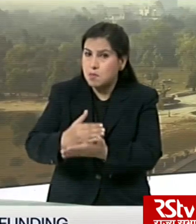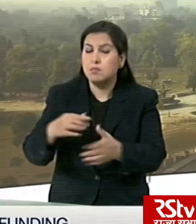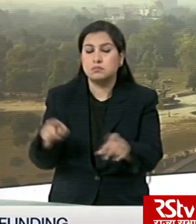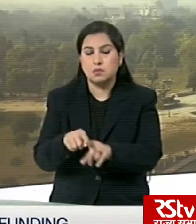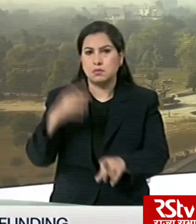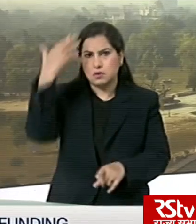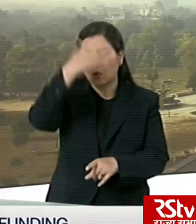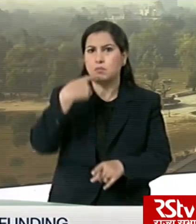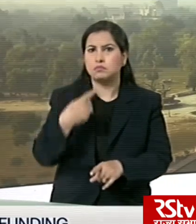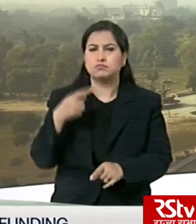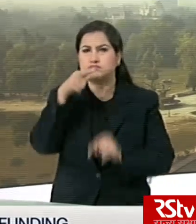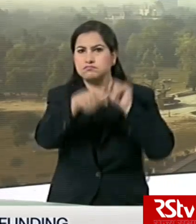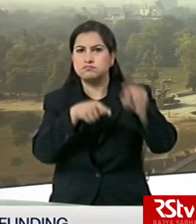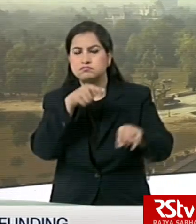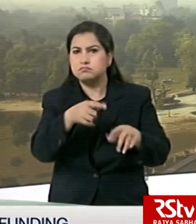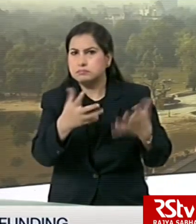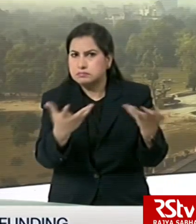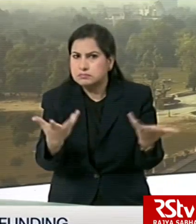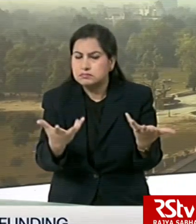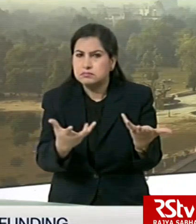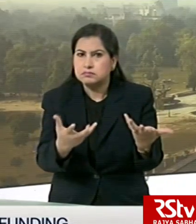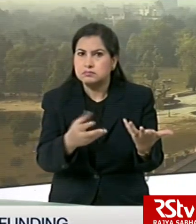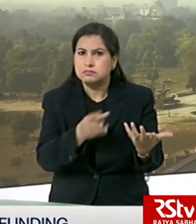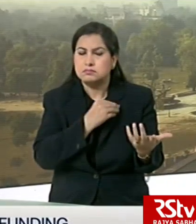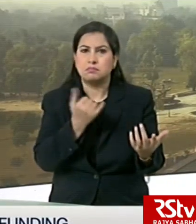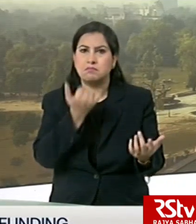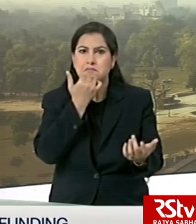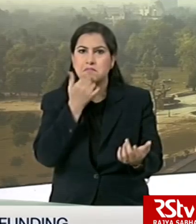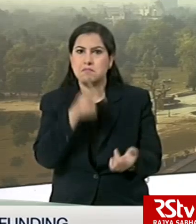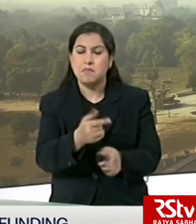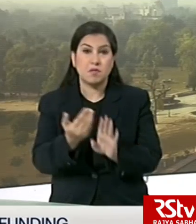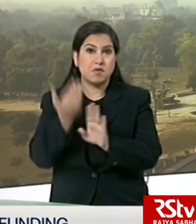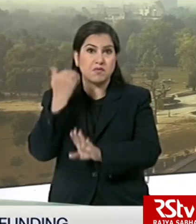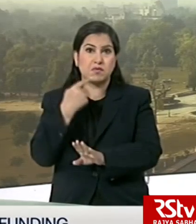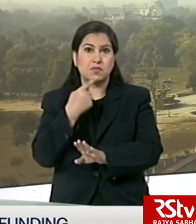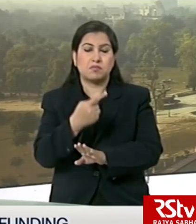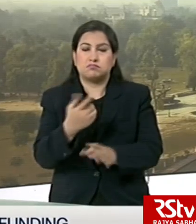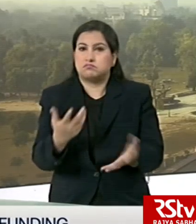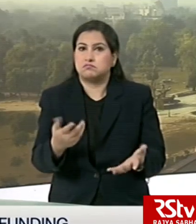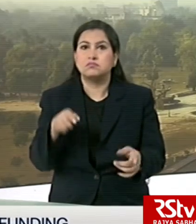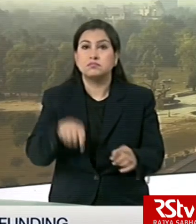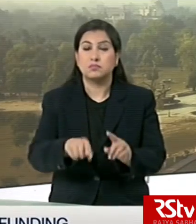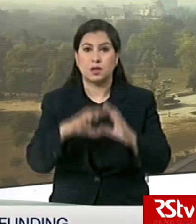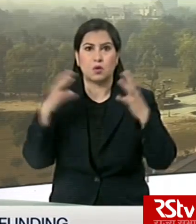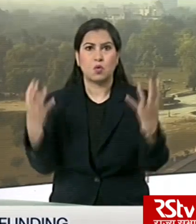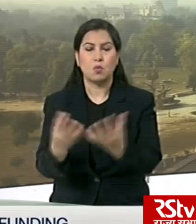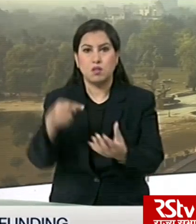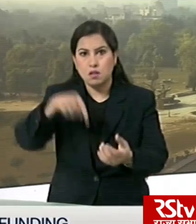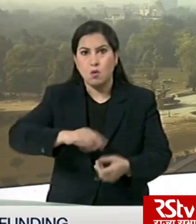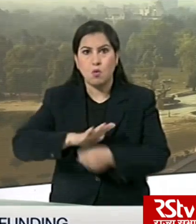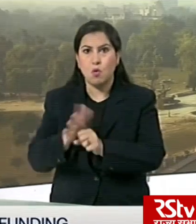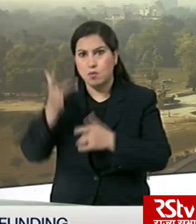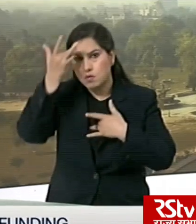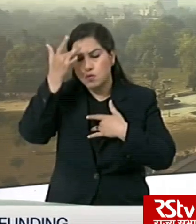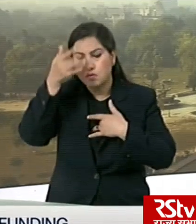accuses the organization of a tragic and horrible mistake in the early guidance. The global cases of COVID-19